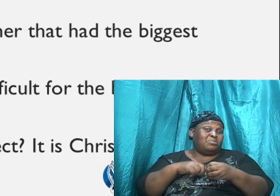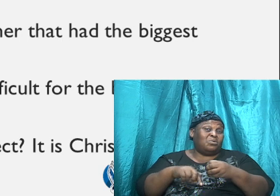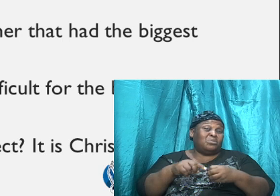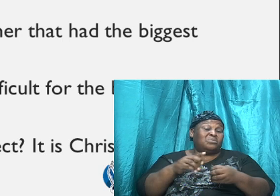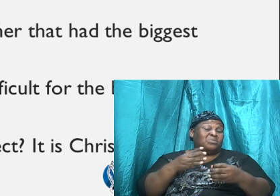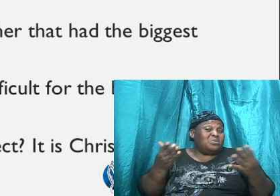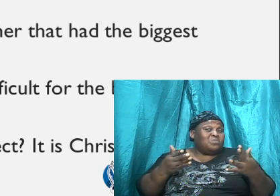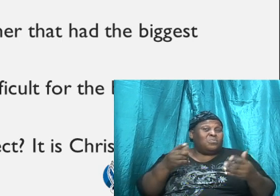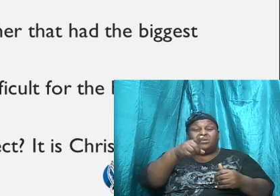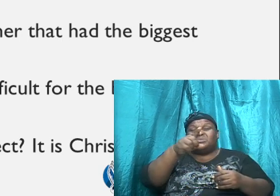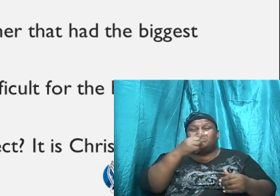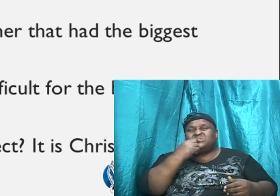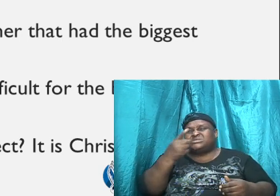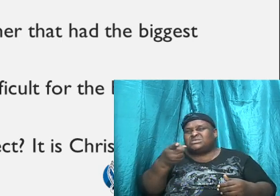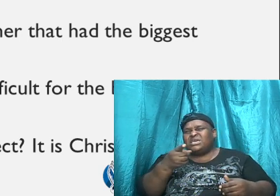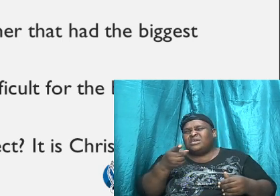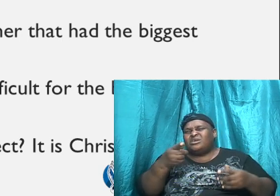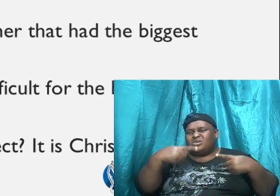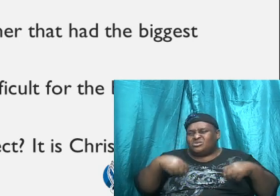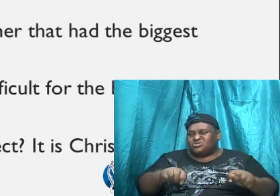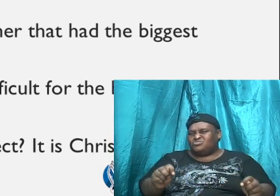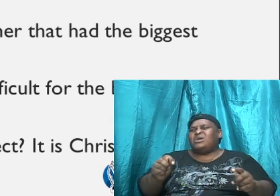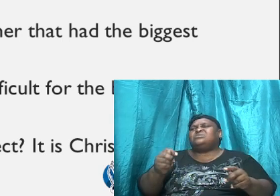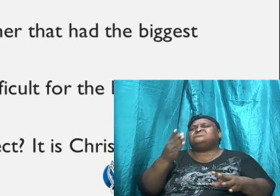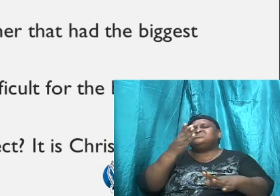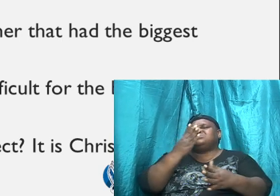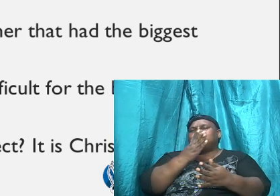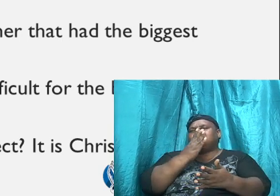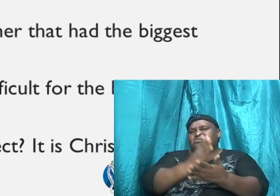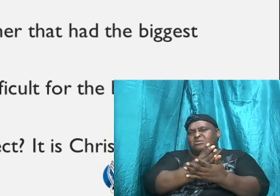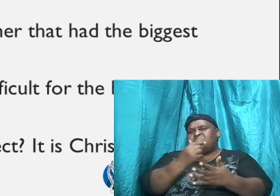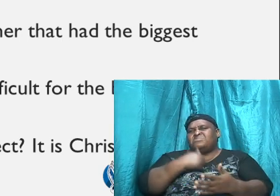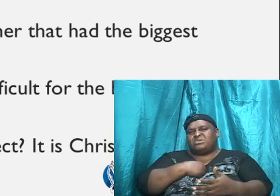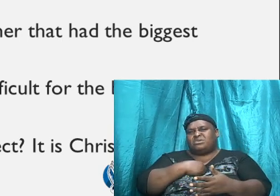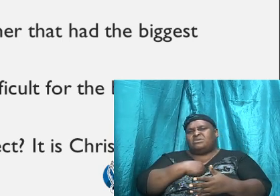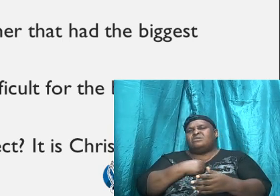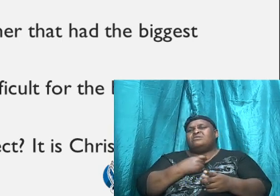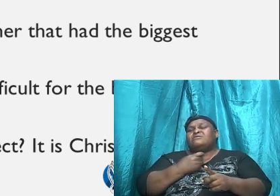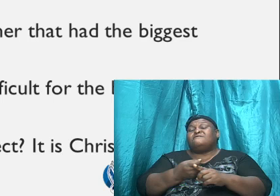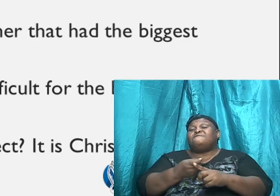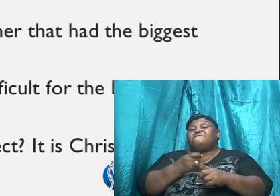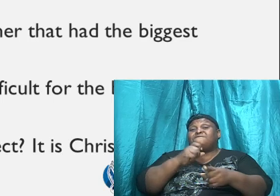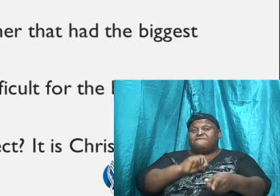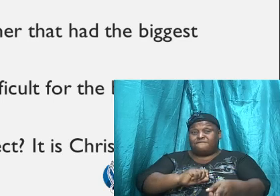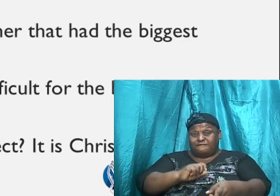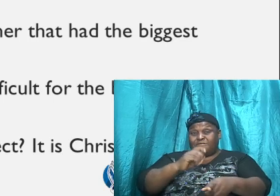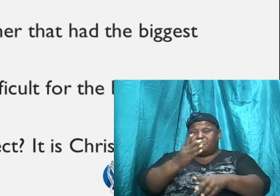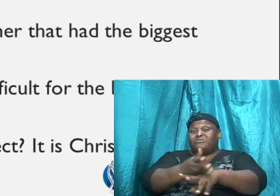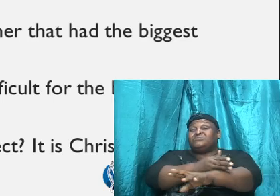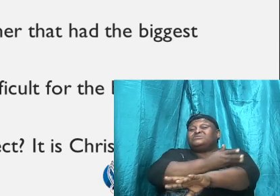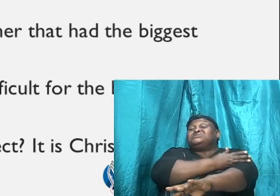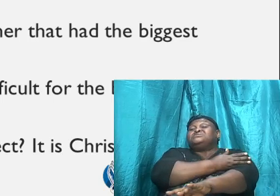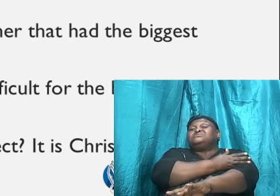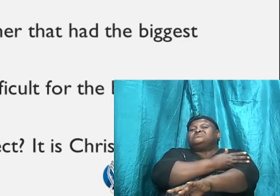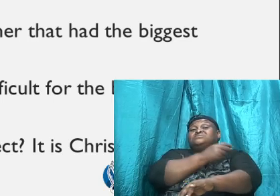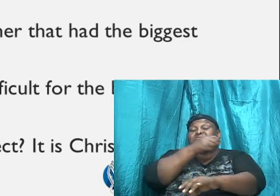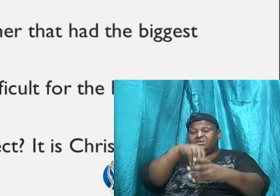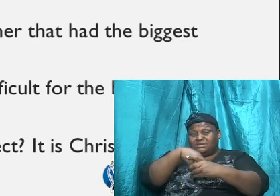trying to stop me from progressing in God, because you weren't the one that died for my sin,